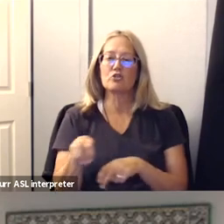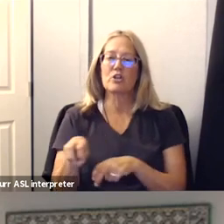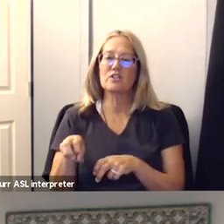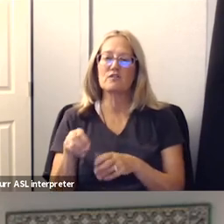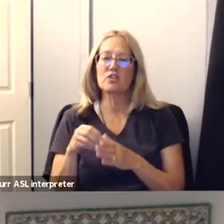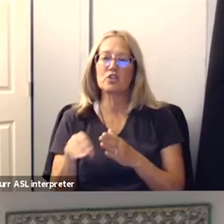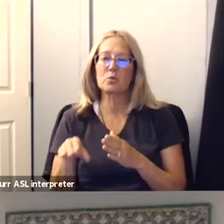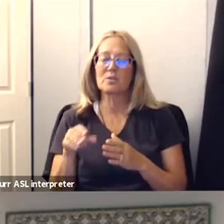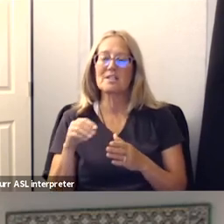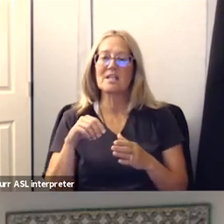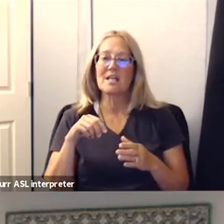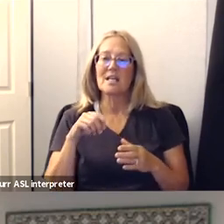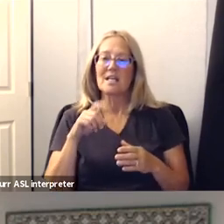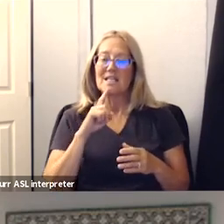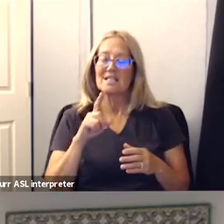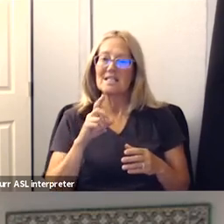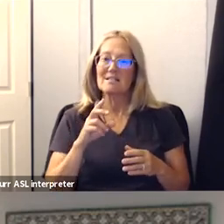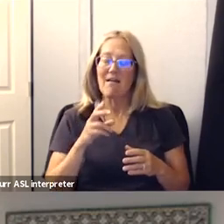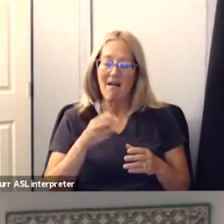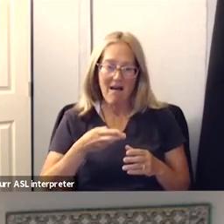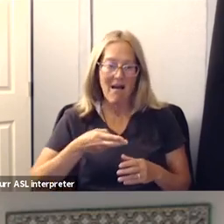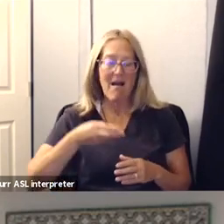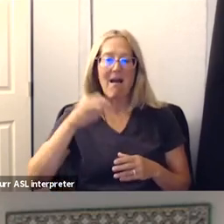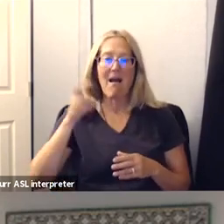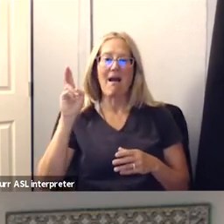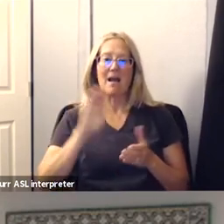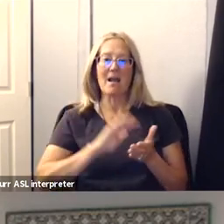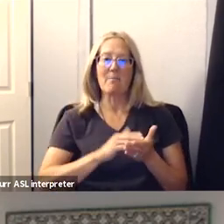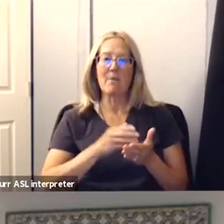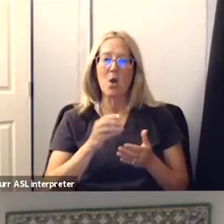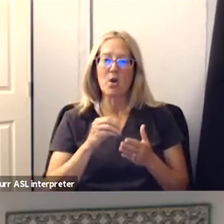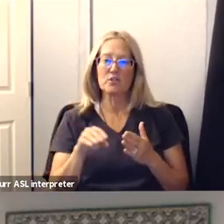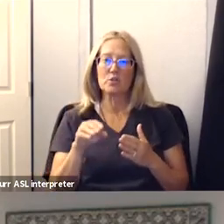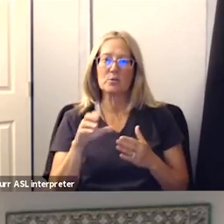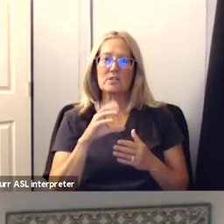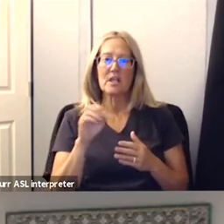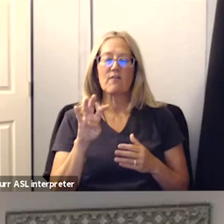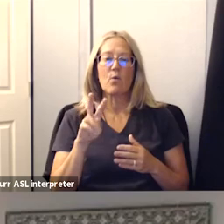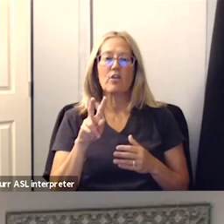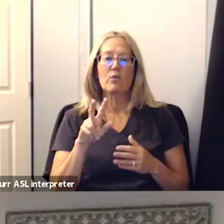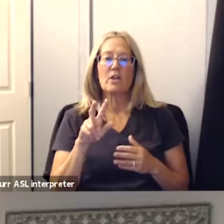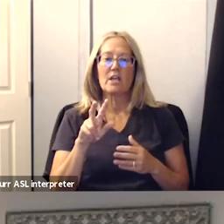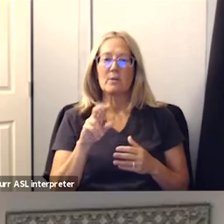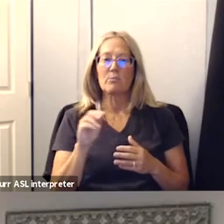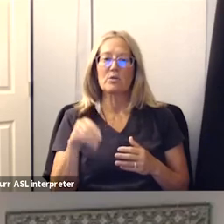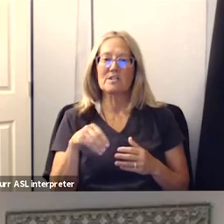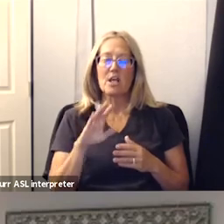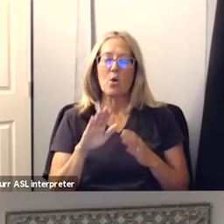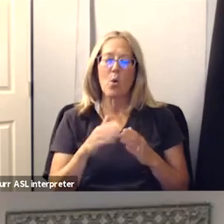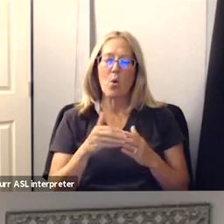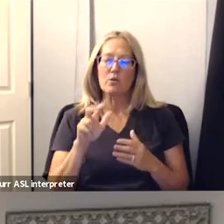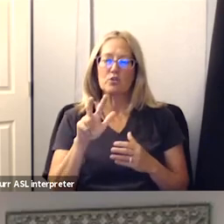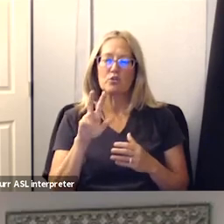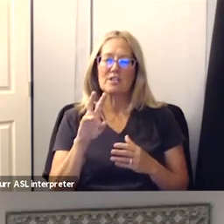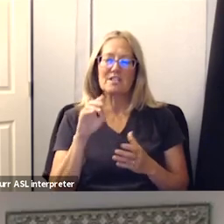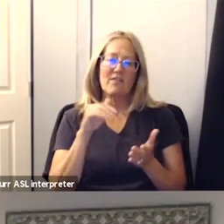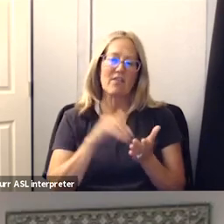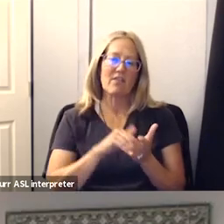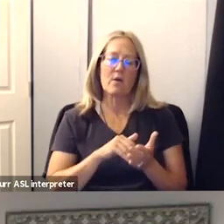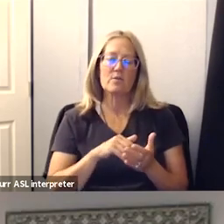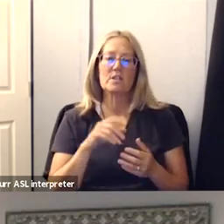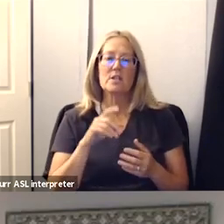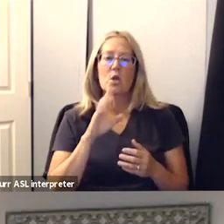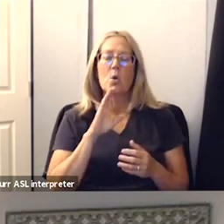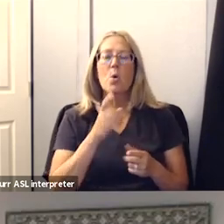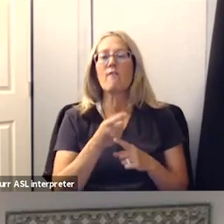this is the all-time high number of students and 43 percent of them almost 37,000 are coming